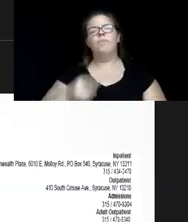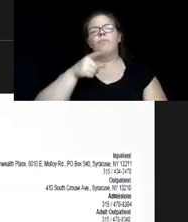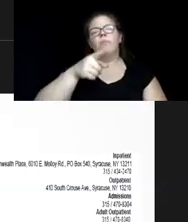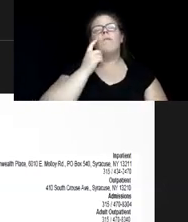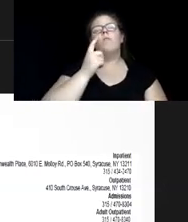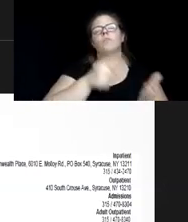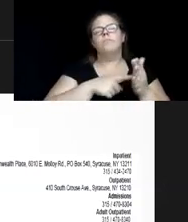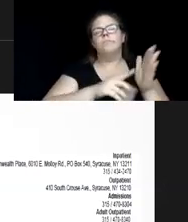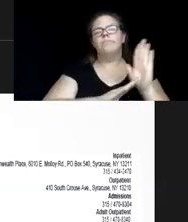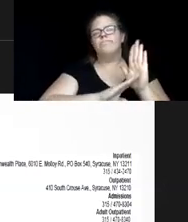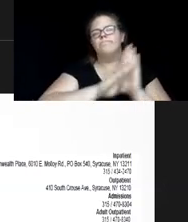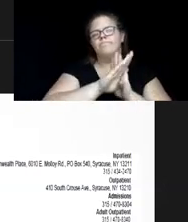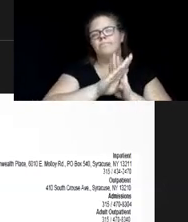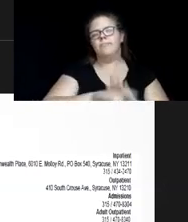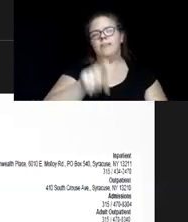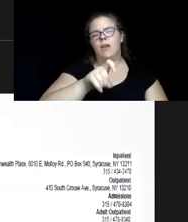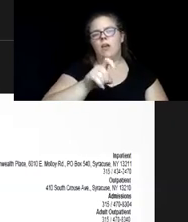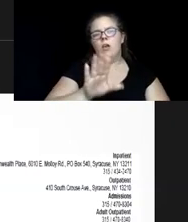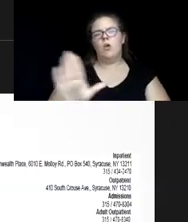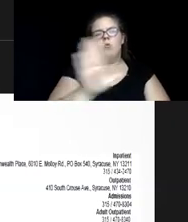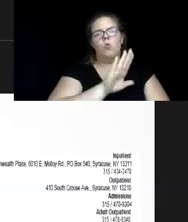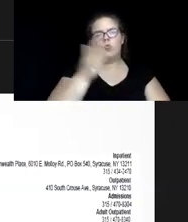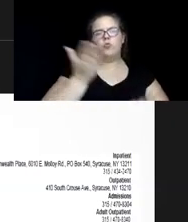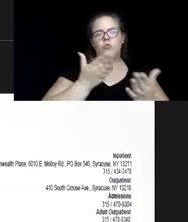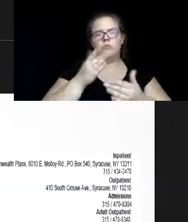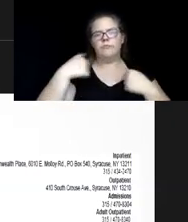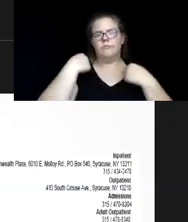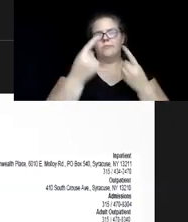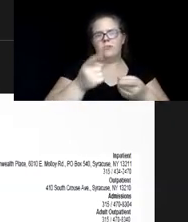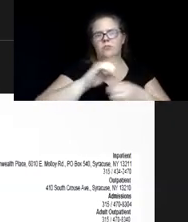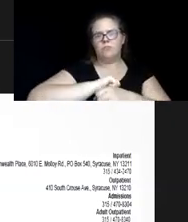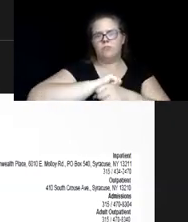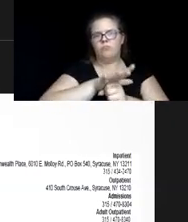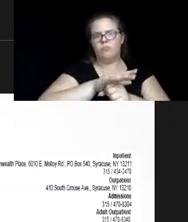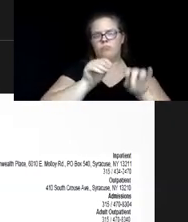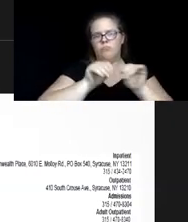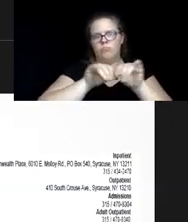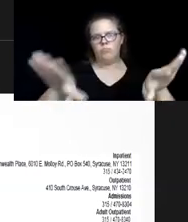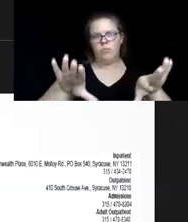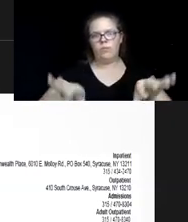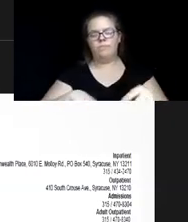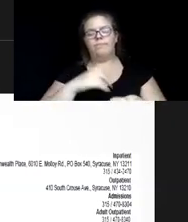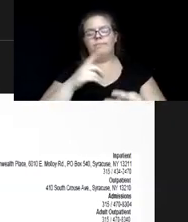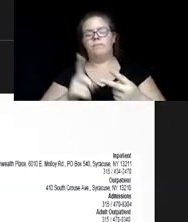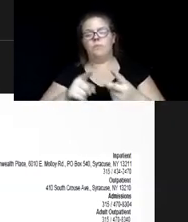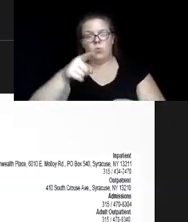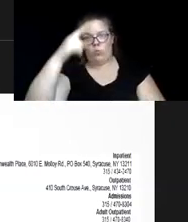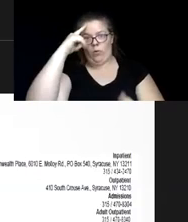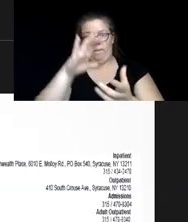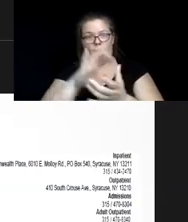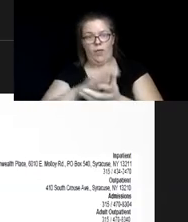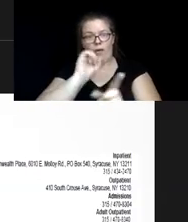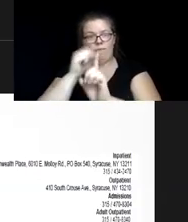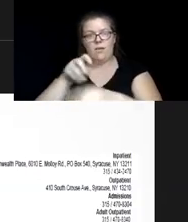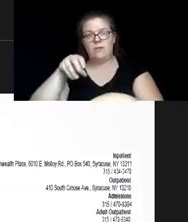in the need for your services since COVID began? And do you believe there are cases in the field now